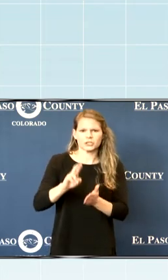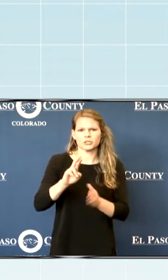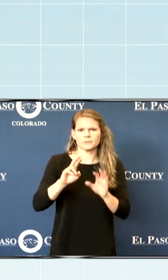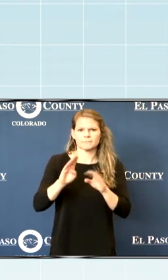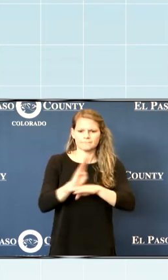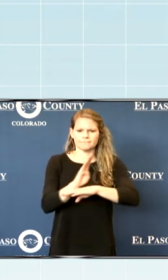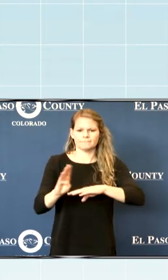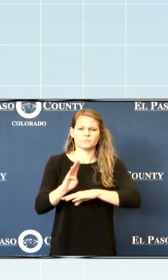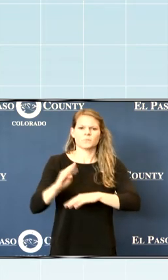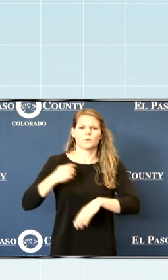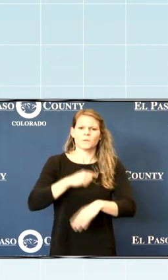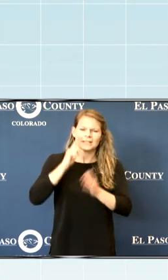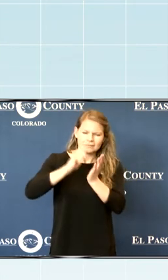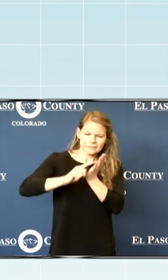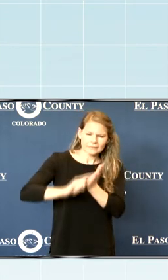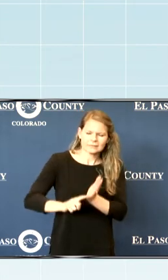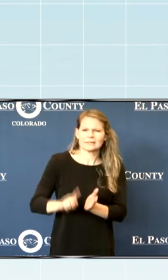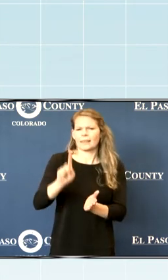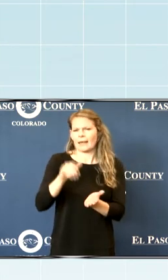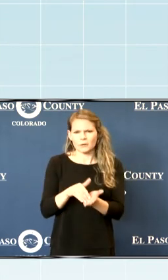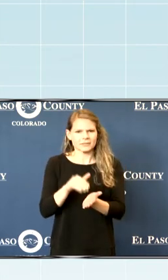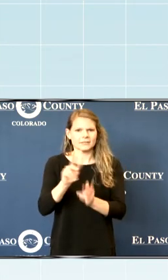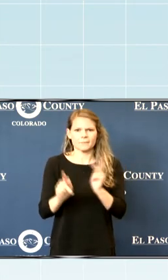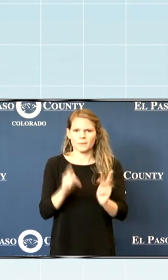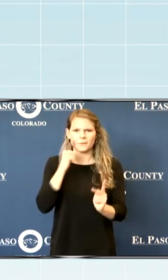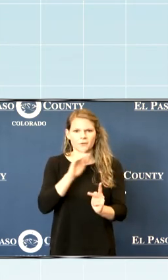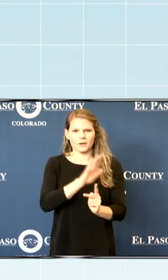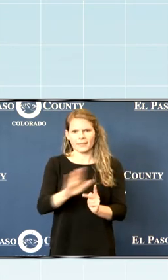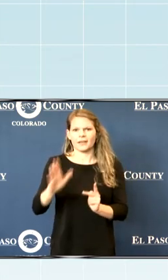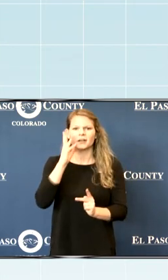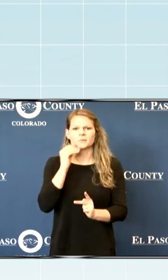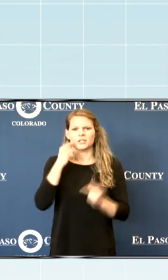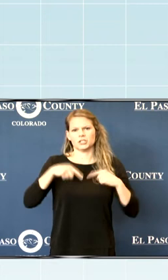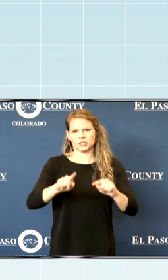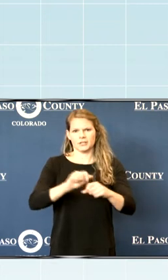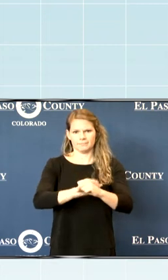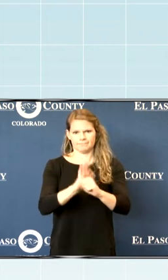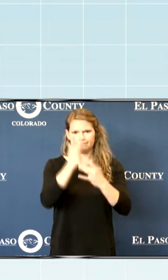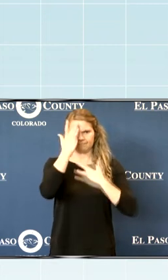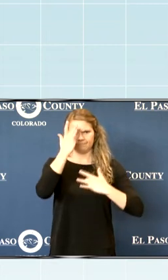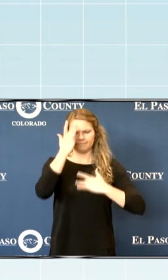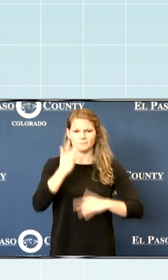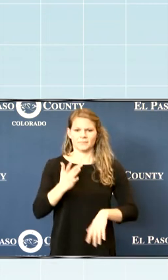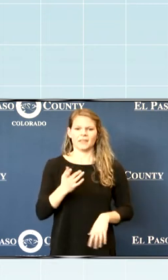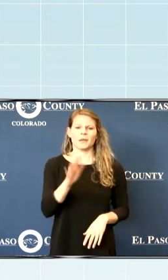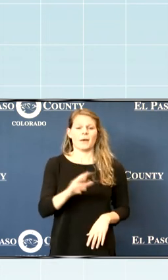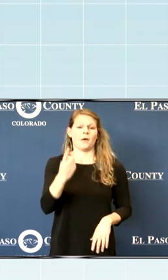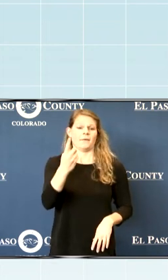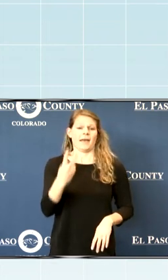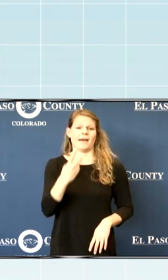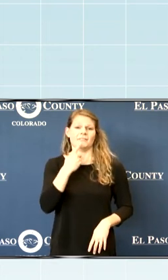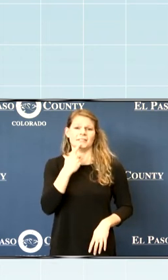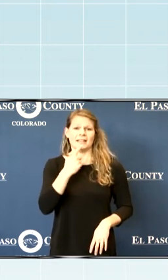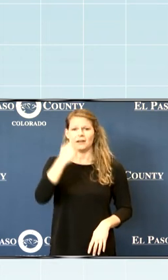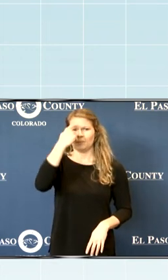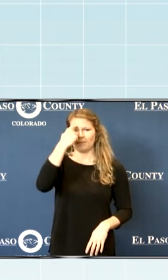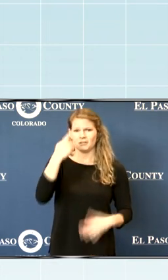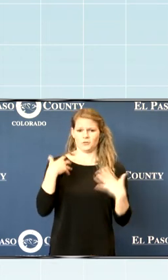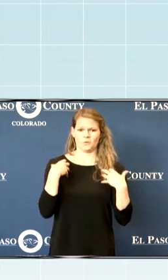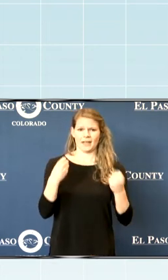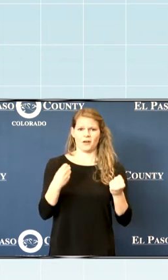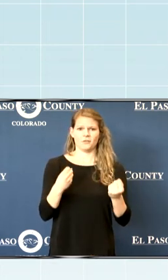local people on their pandemic experiences. About half said that COVID had worsened their mental health and well-being.